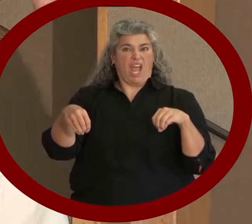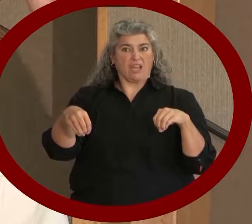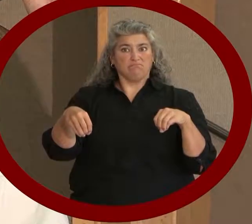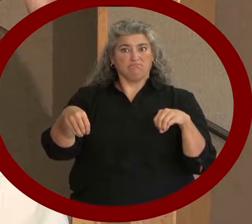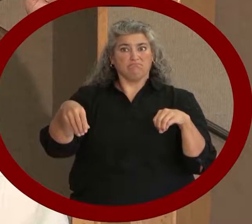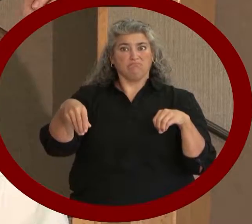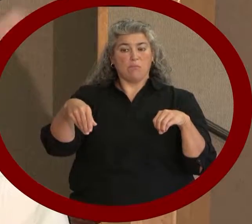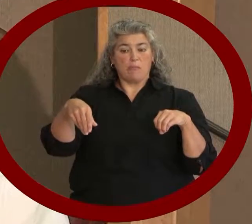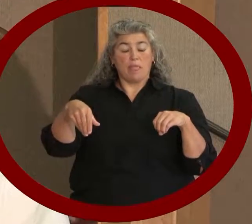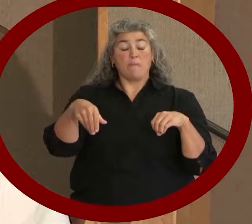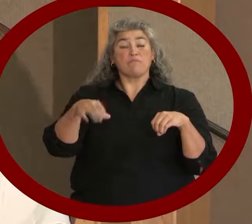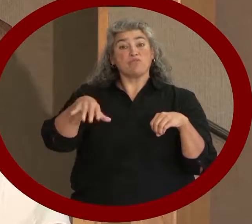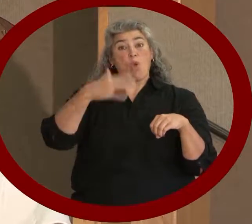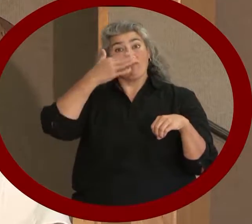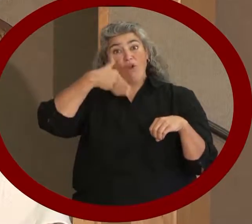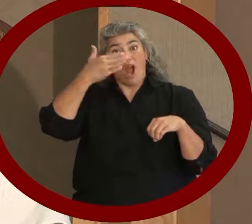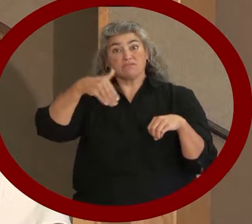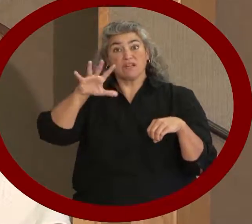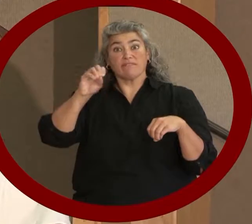that time, called colored.